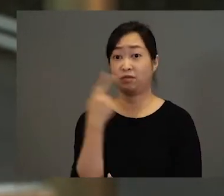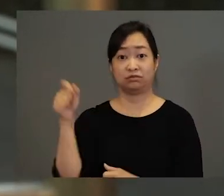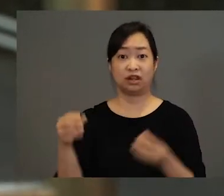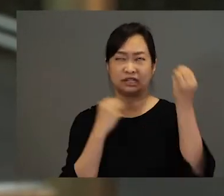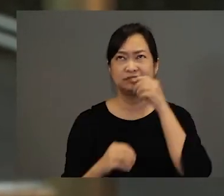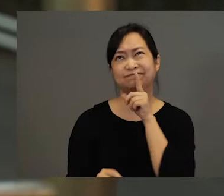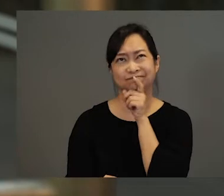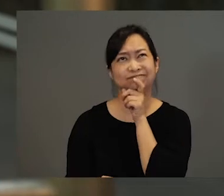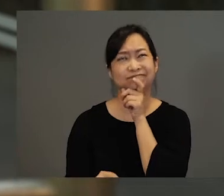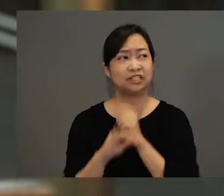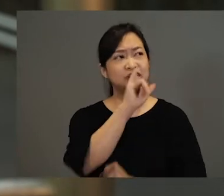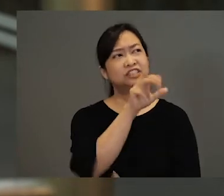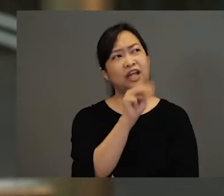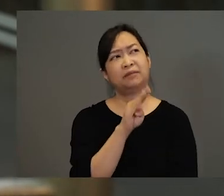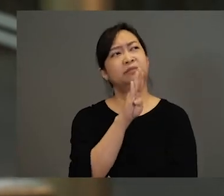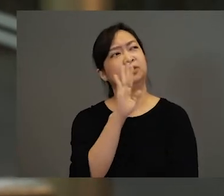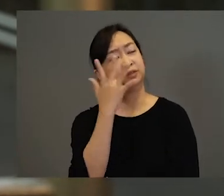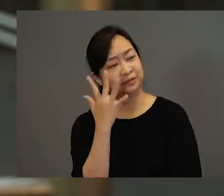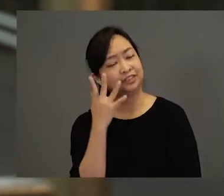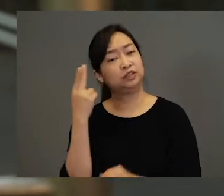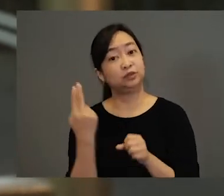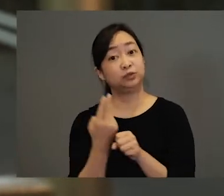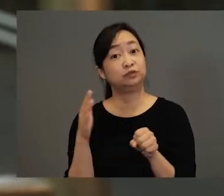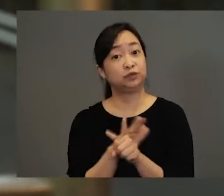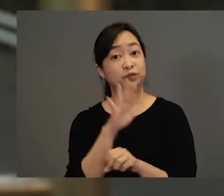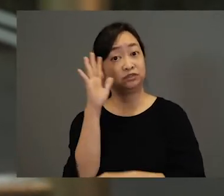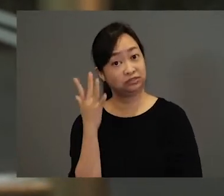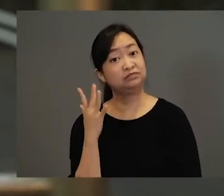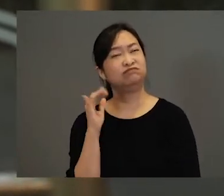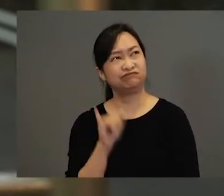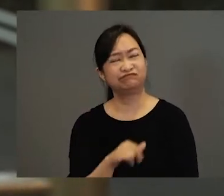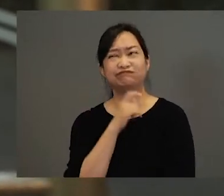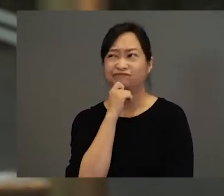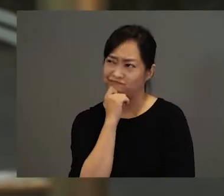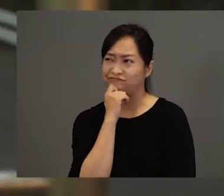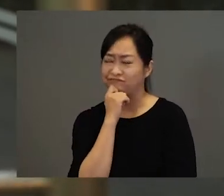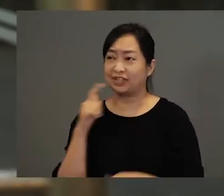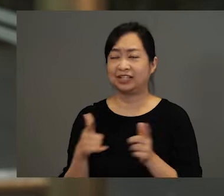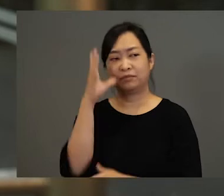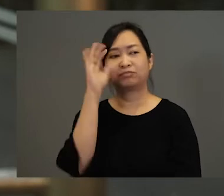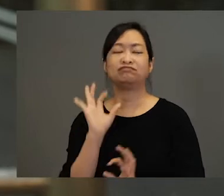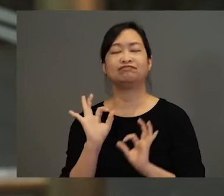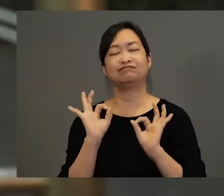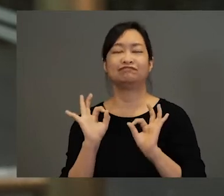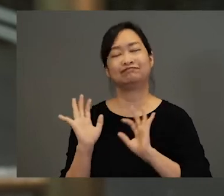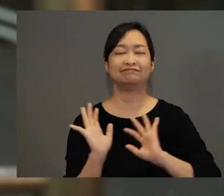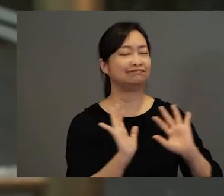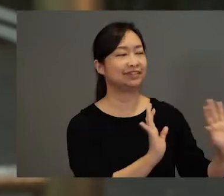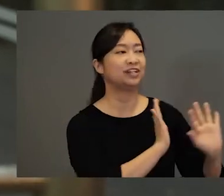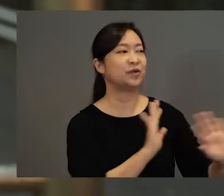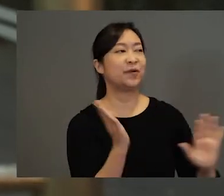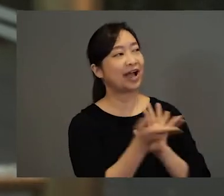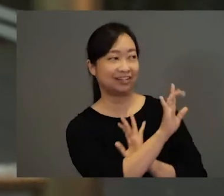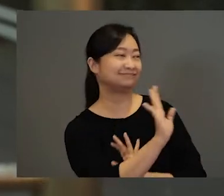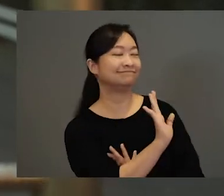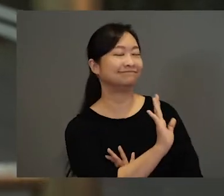everyone to eat. The jambu tree was a useful tree indeed. And so the little boy decided not